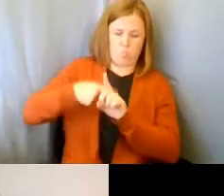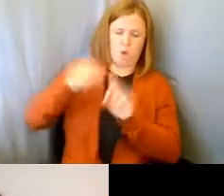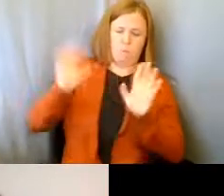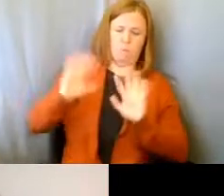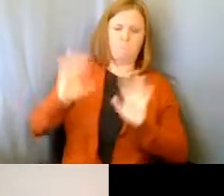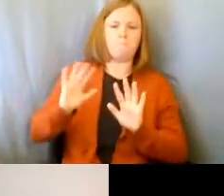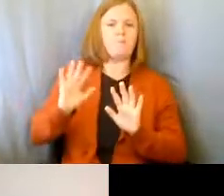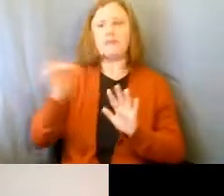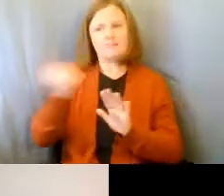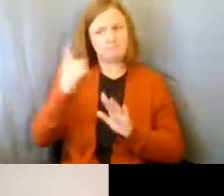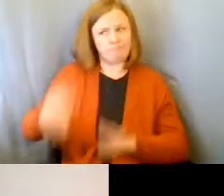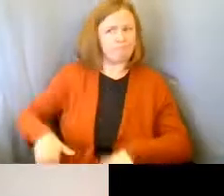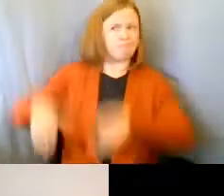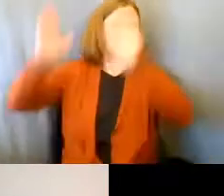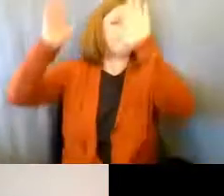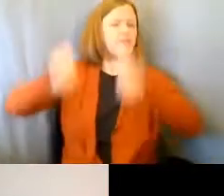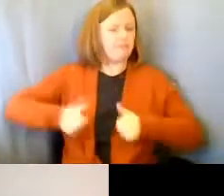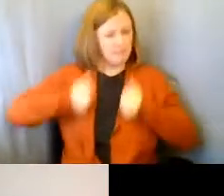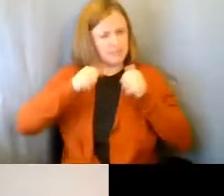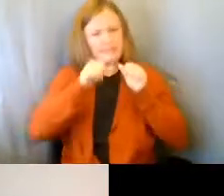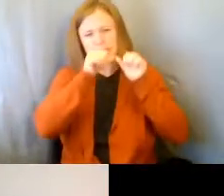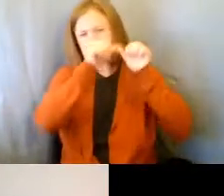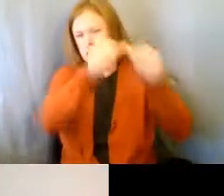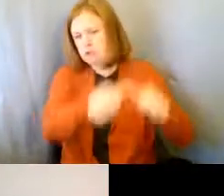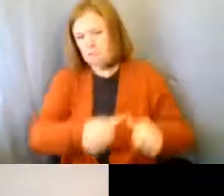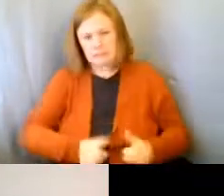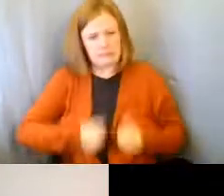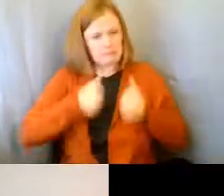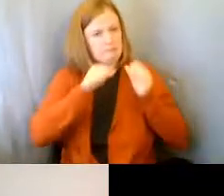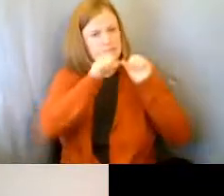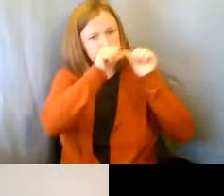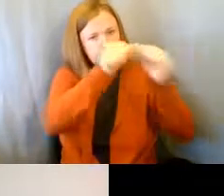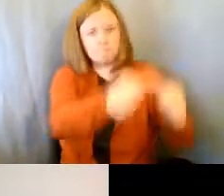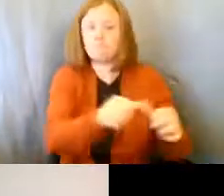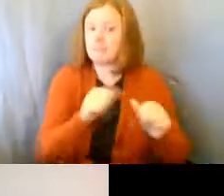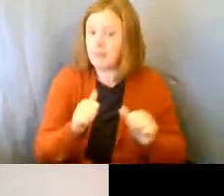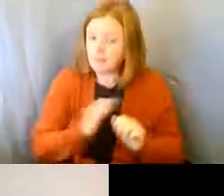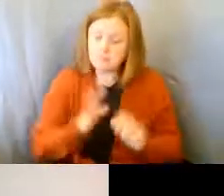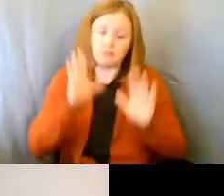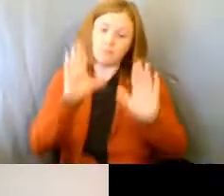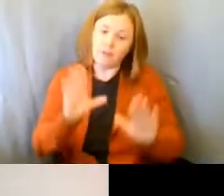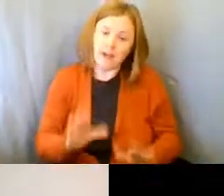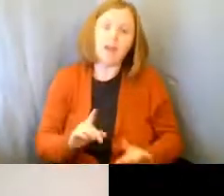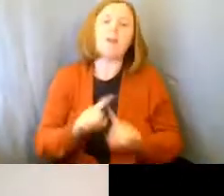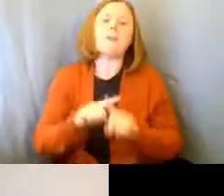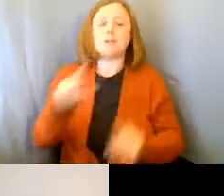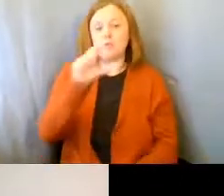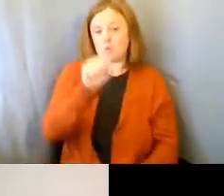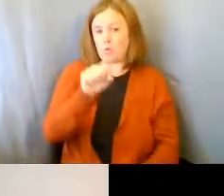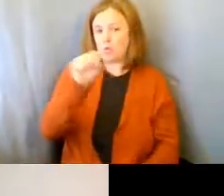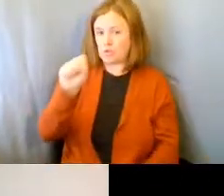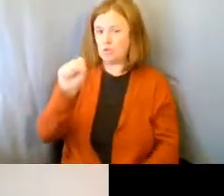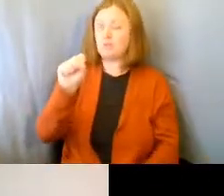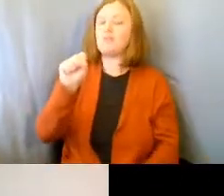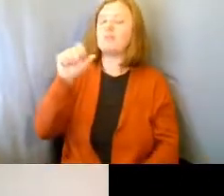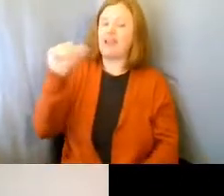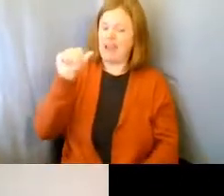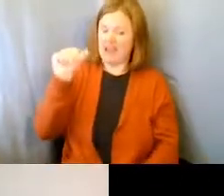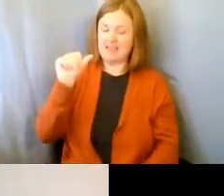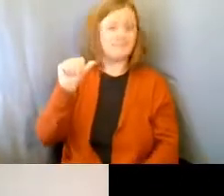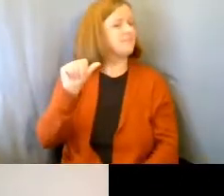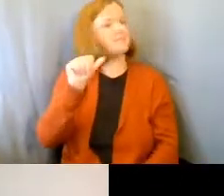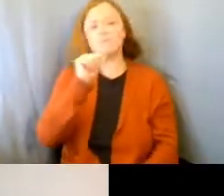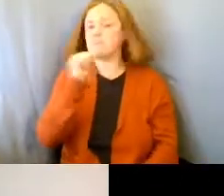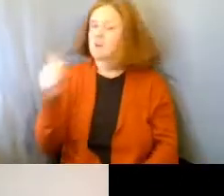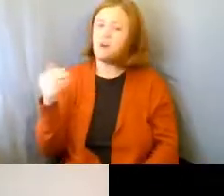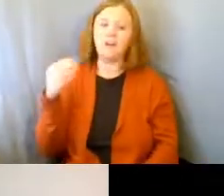He's always lived here. He can continue to always live here. That's great. But Social Security Administration is not